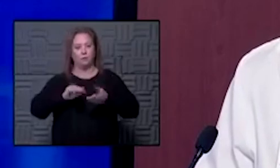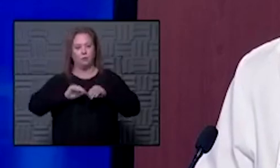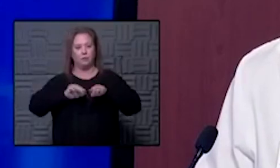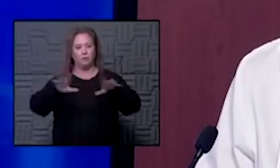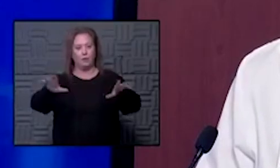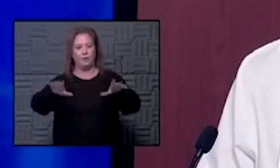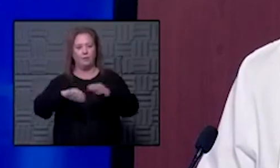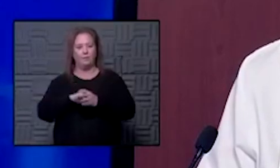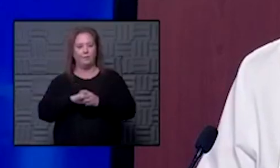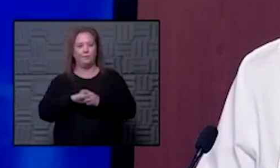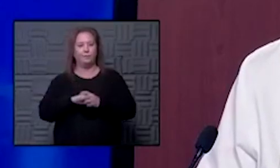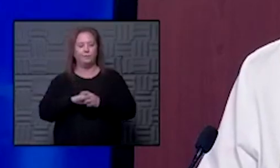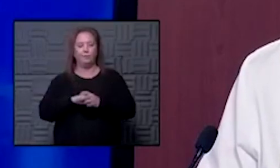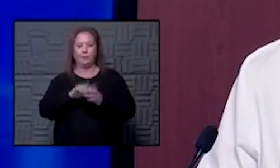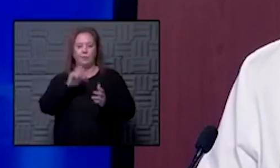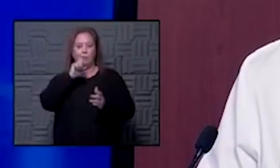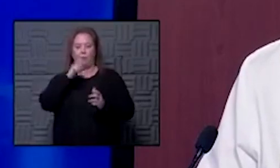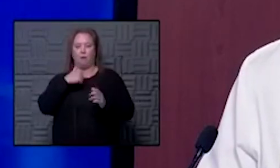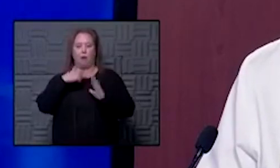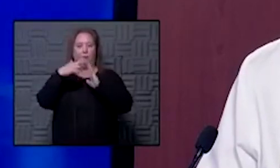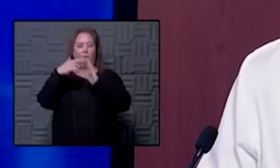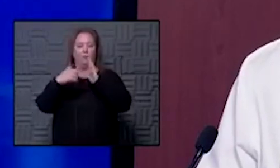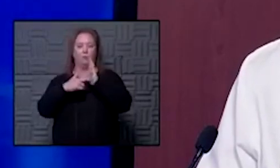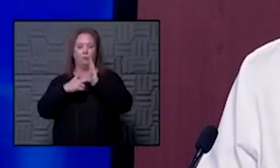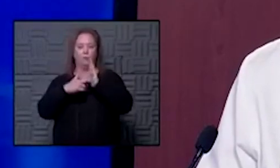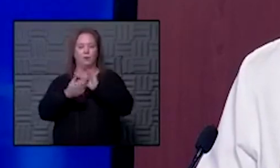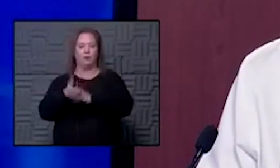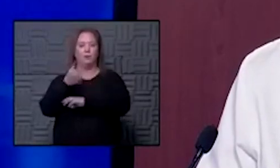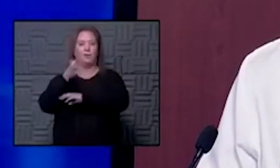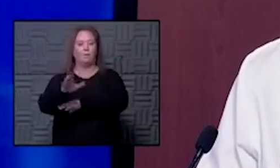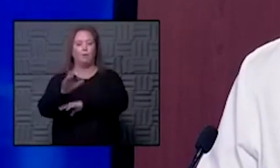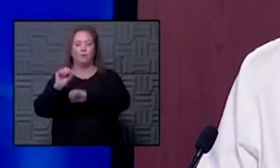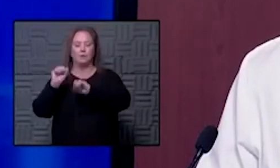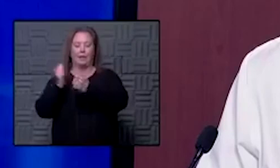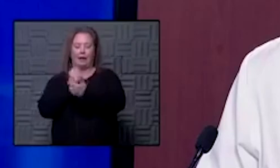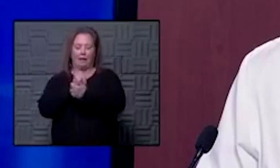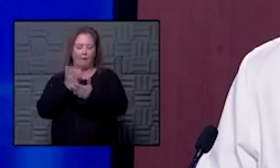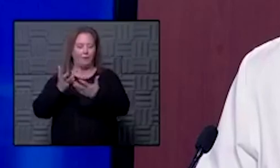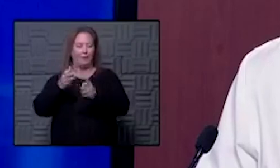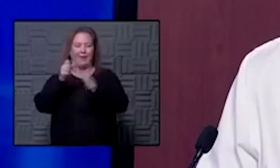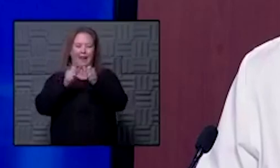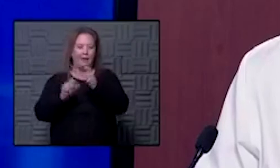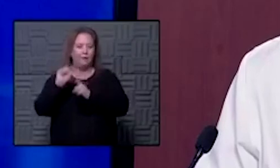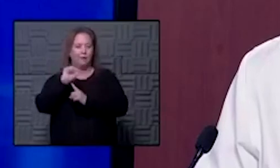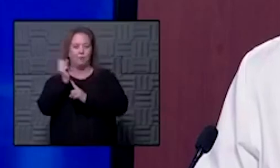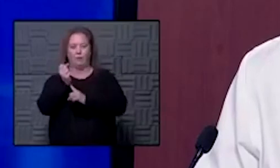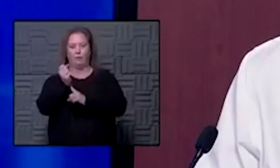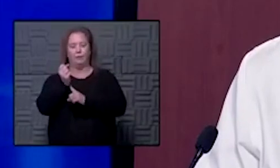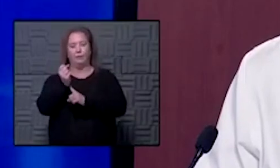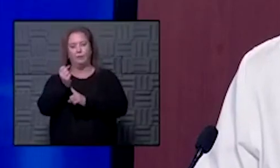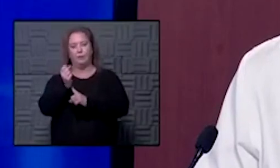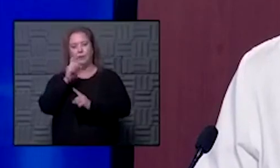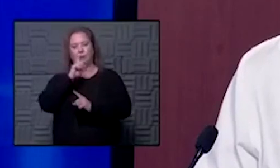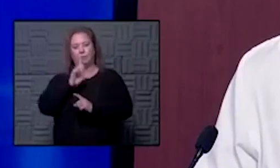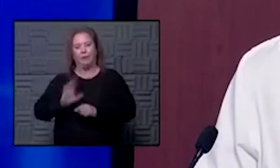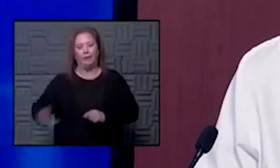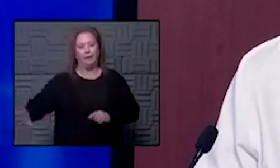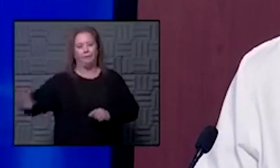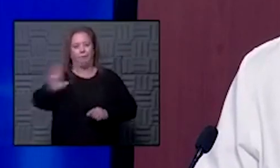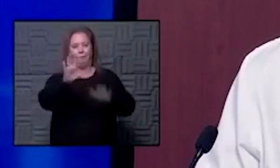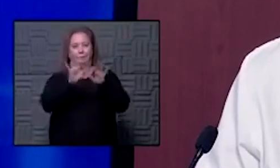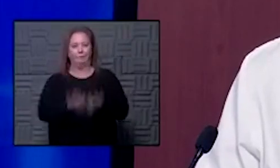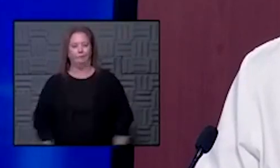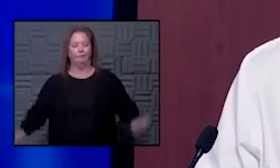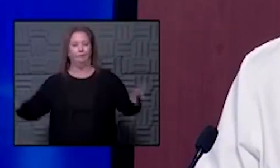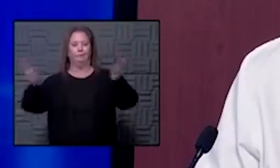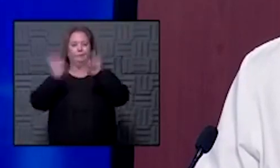and we're not going to have rules that force all of those things in every set of circumstances so it's really incumbent upon each of us